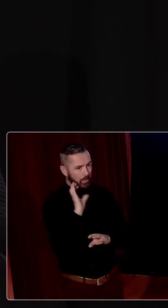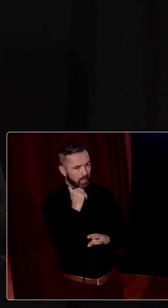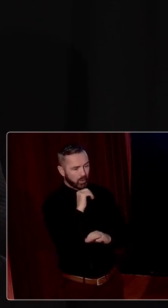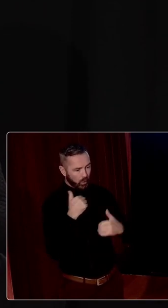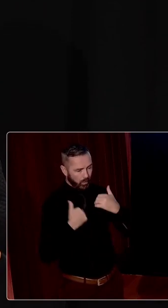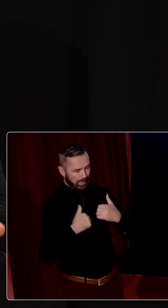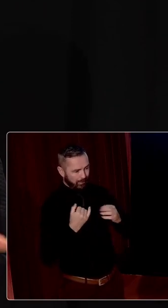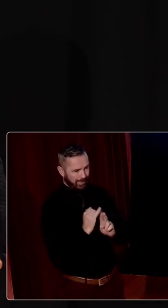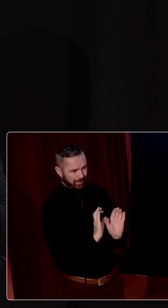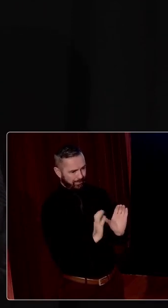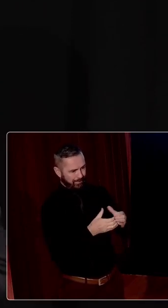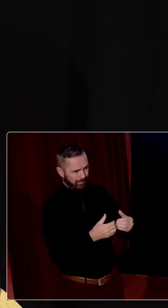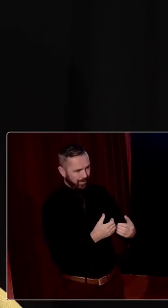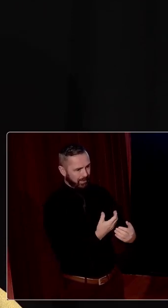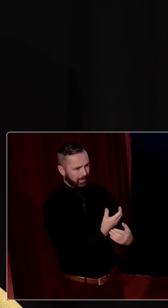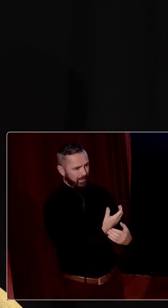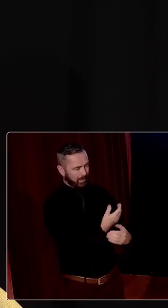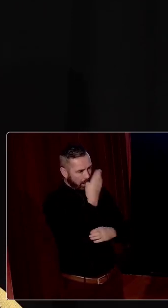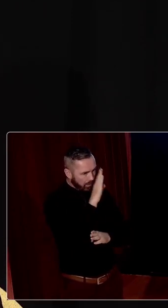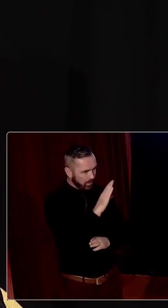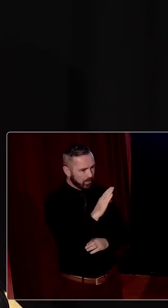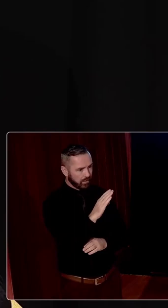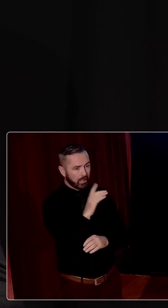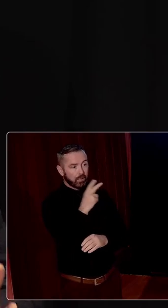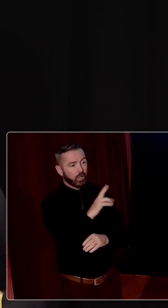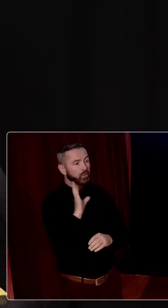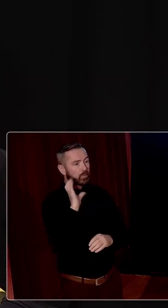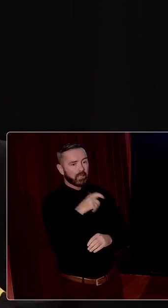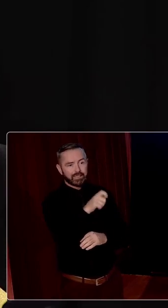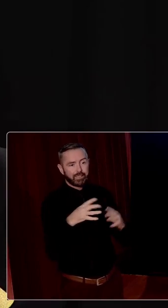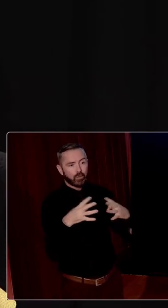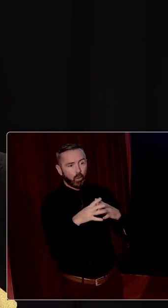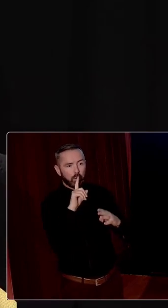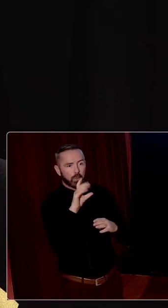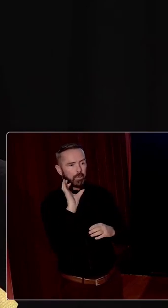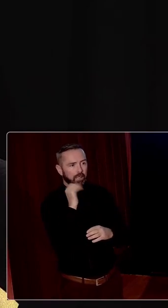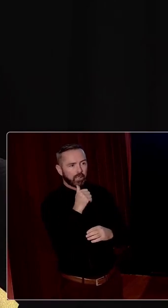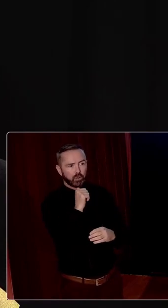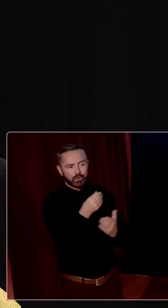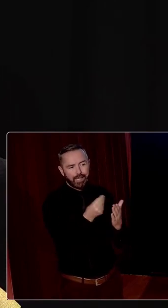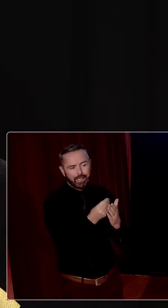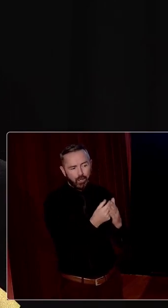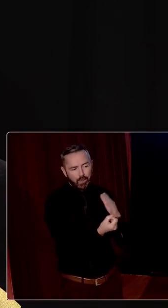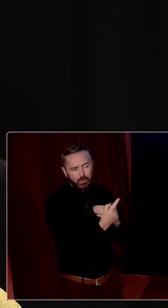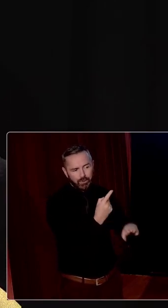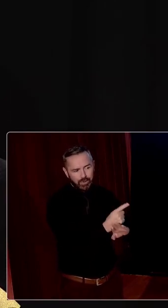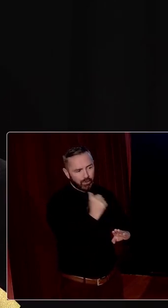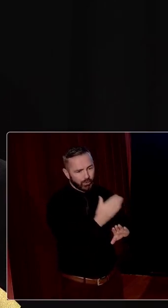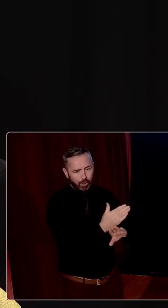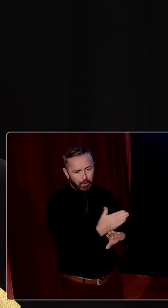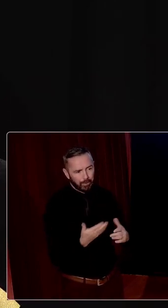country. Now it's not just because of, of the civil war, it's also because they're West Kerry and there are very few economic opportunities there. But again, that, you know,